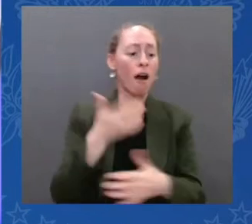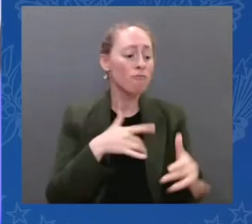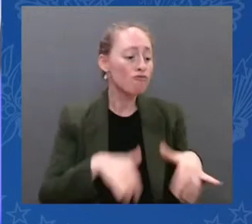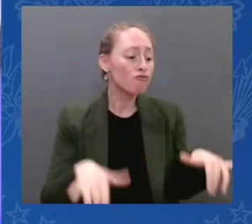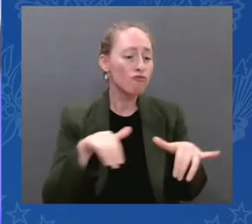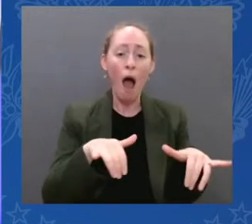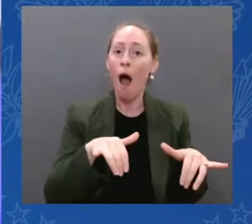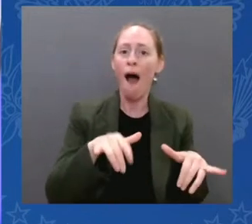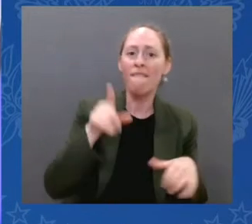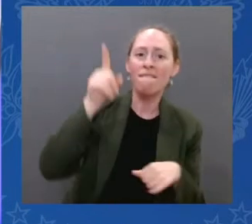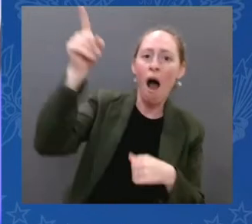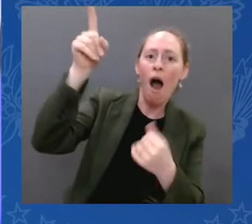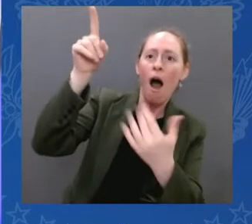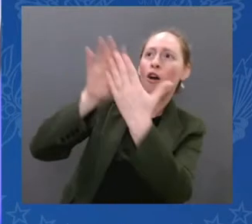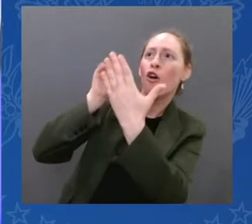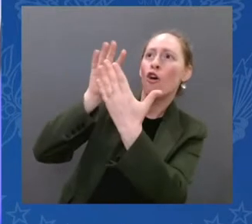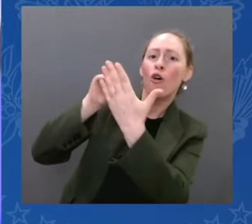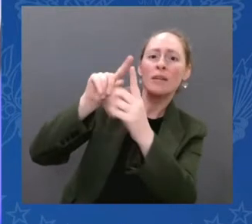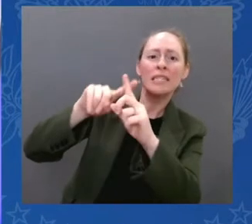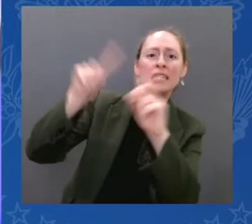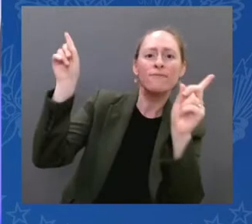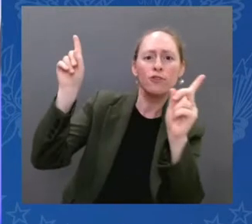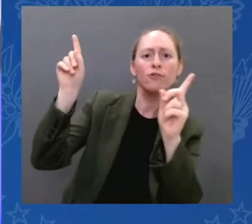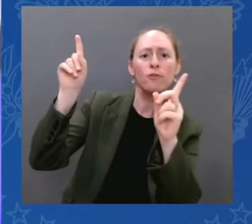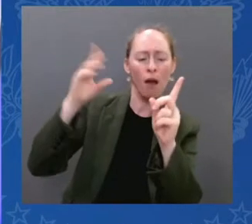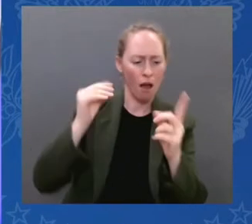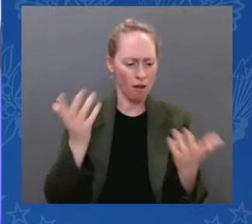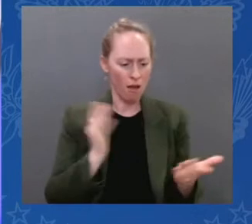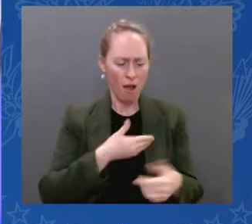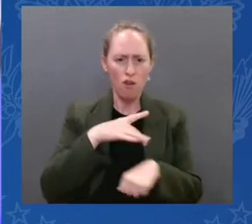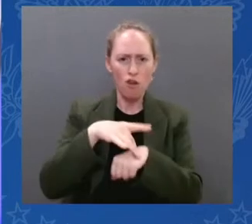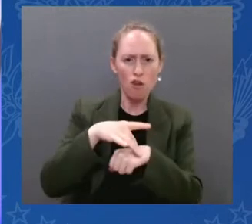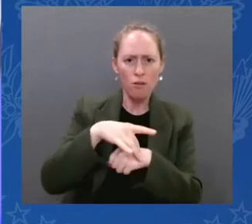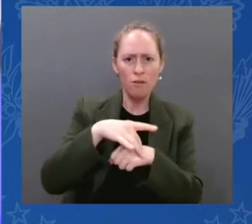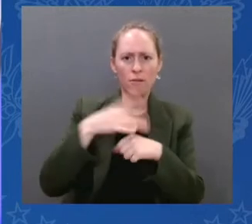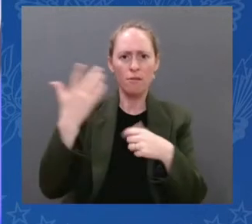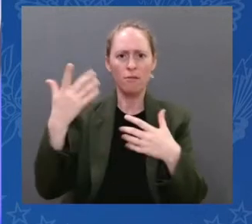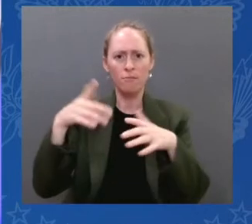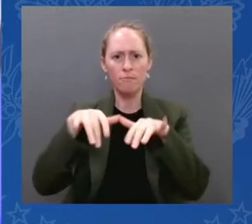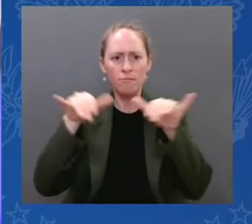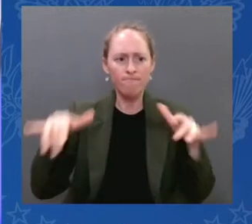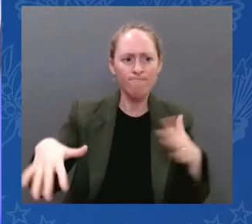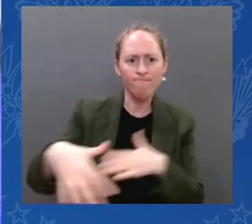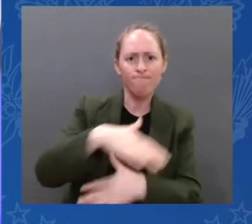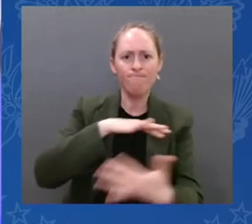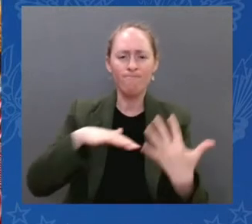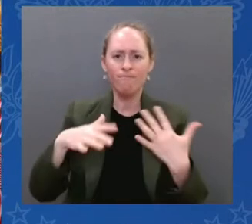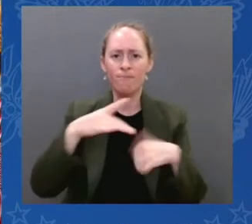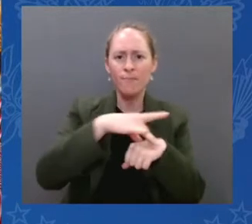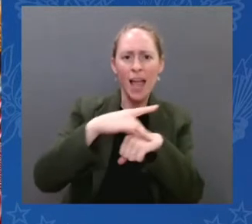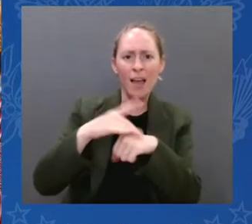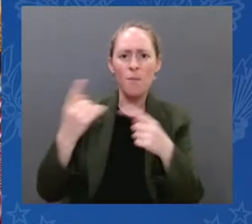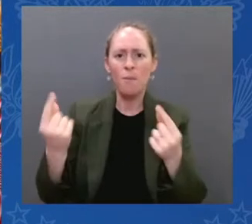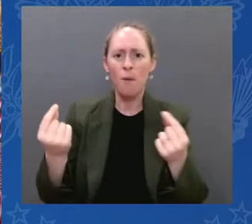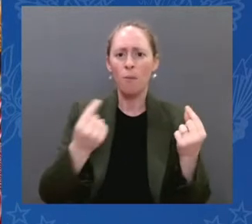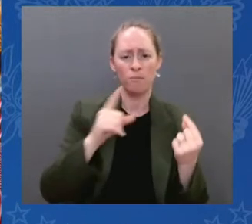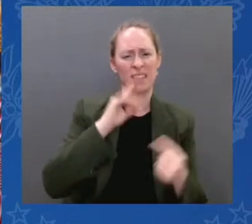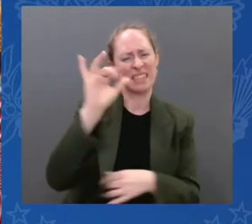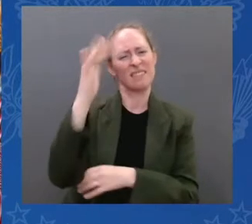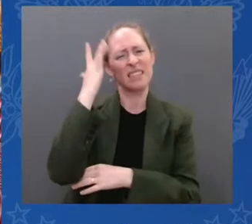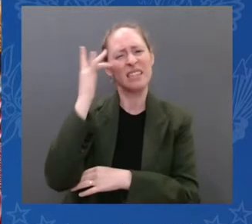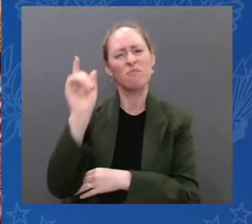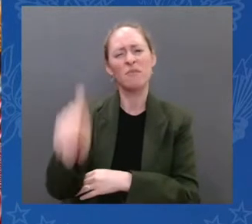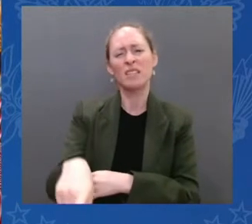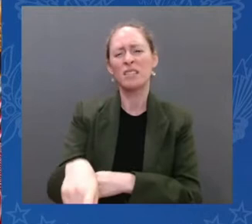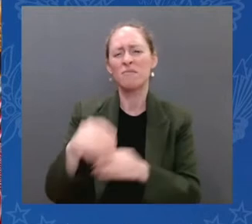That's why the federal government must invest — must invest in science and technology — more than we have in the past. These images are going to remind